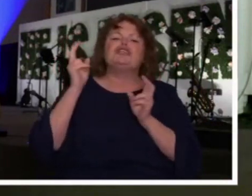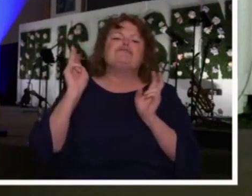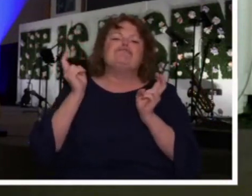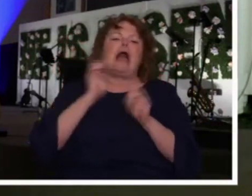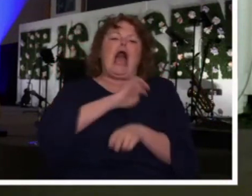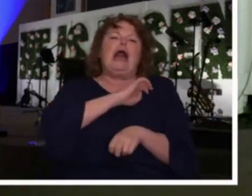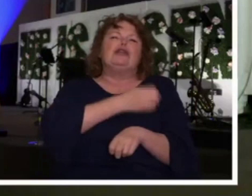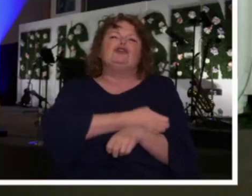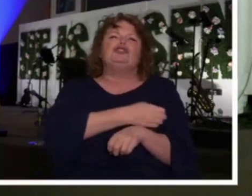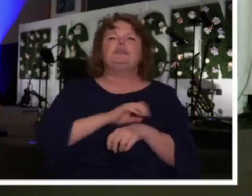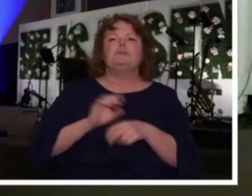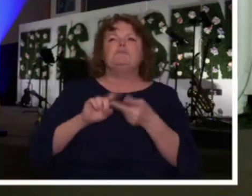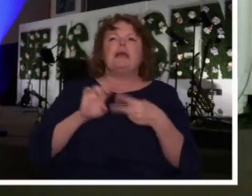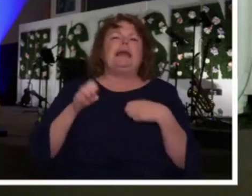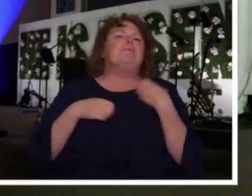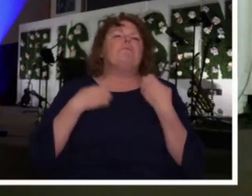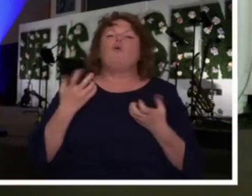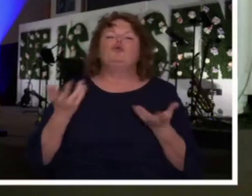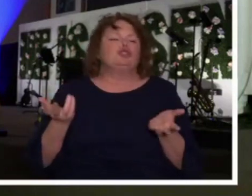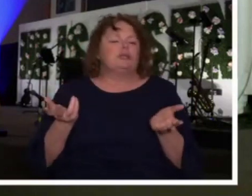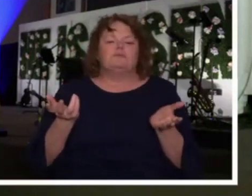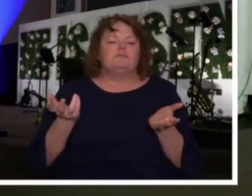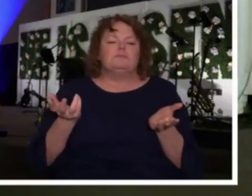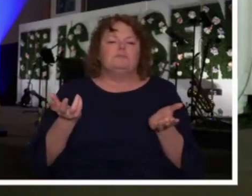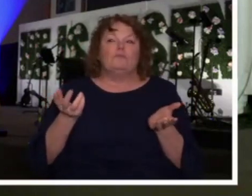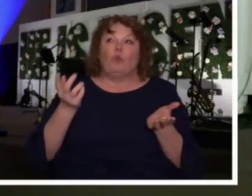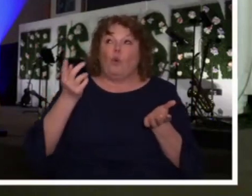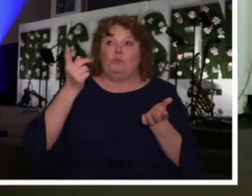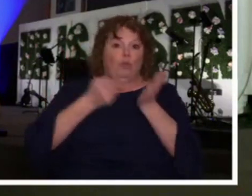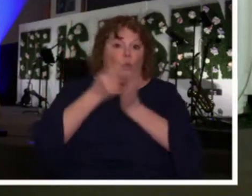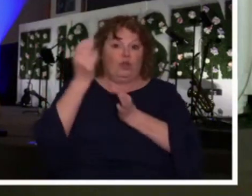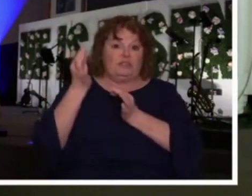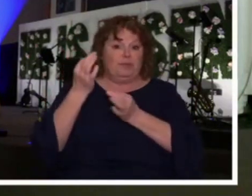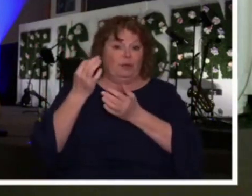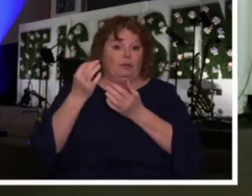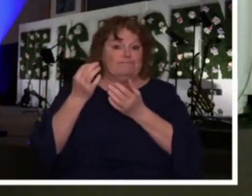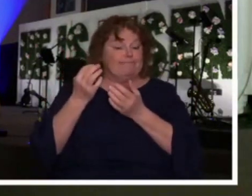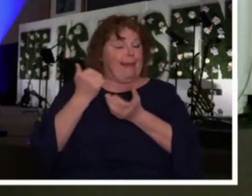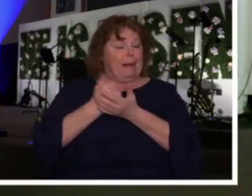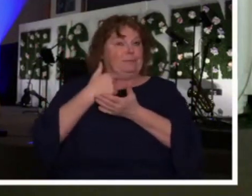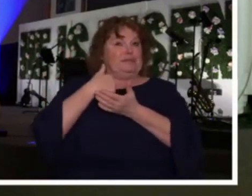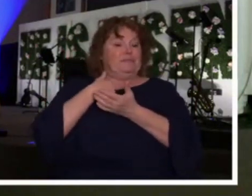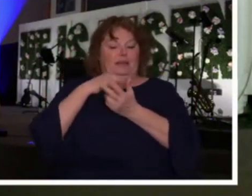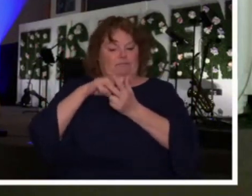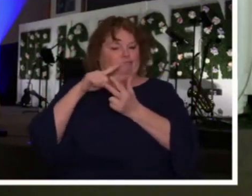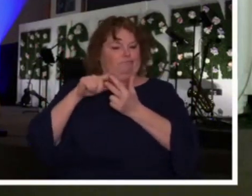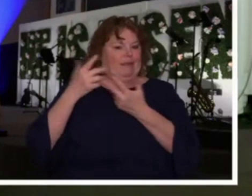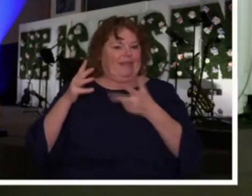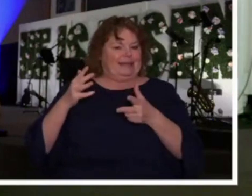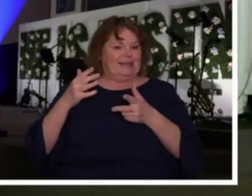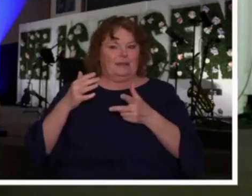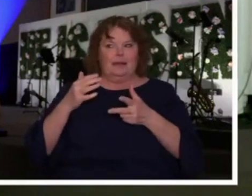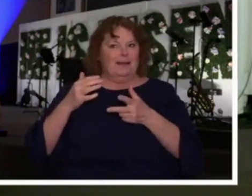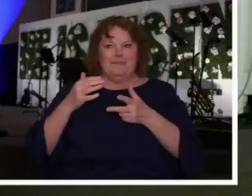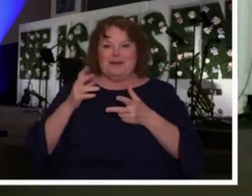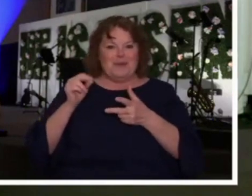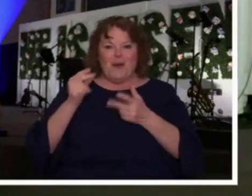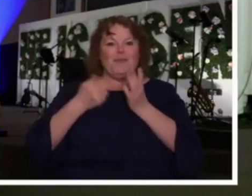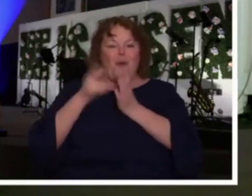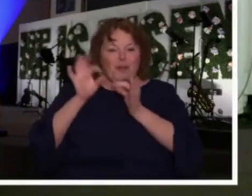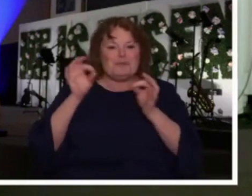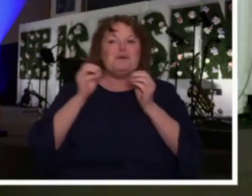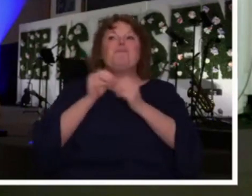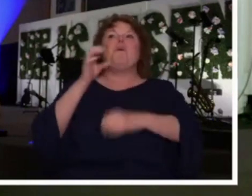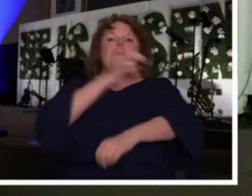just as one who is supposed to work on our behalf? Have we suppressed His work of imparting spiritual gifts